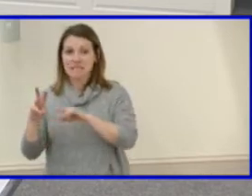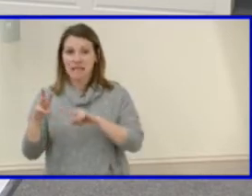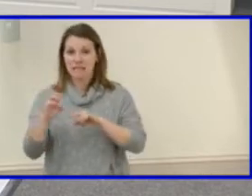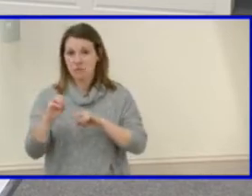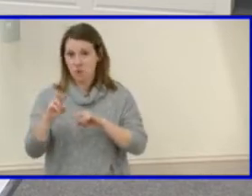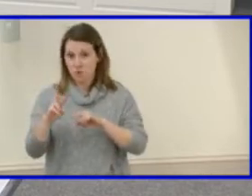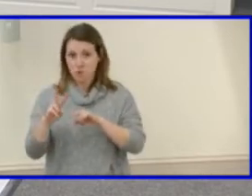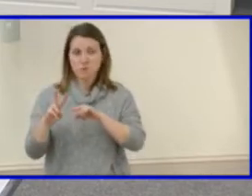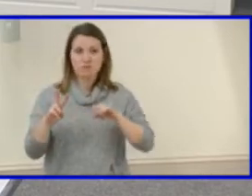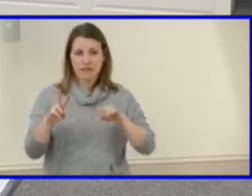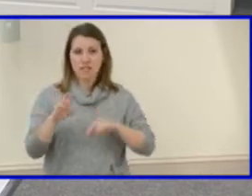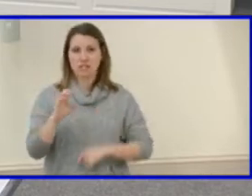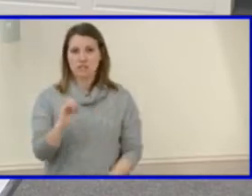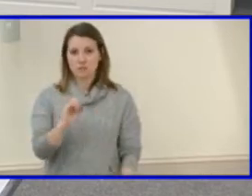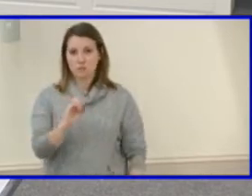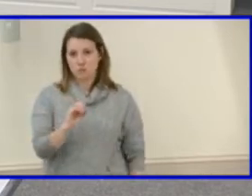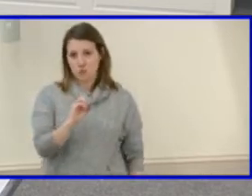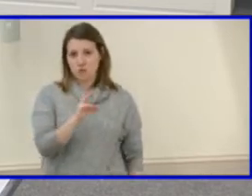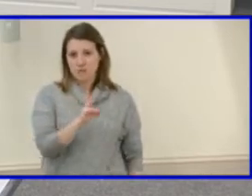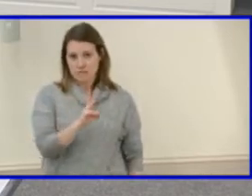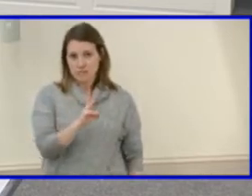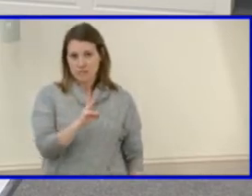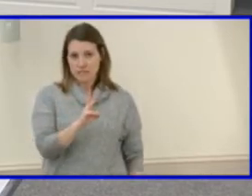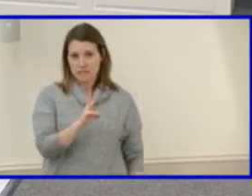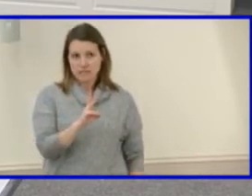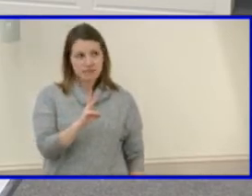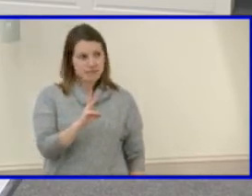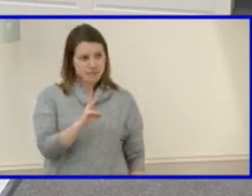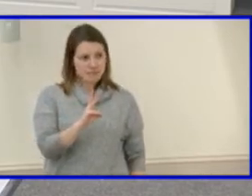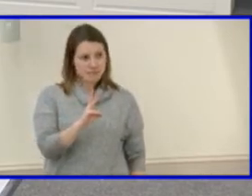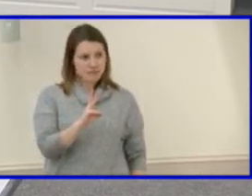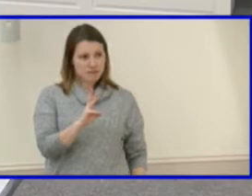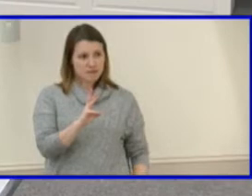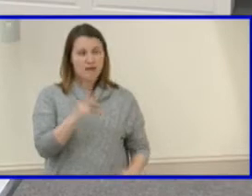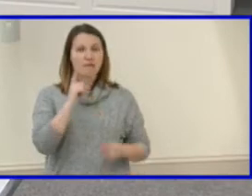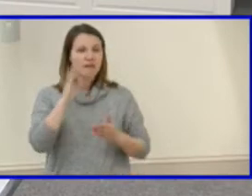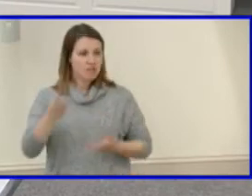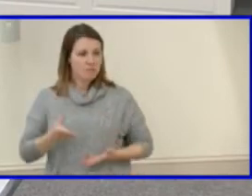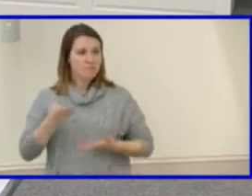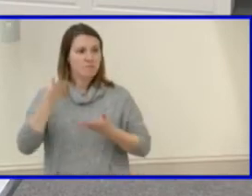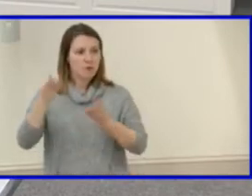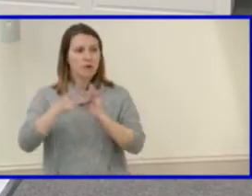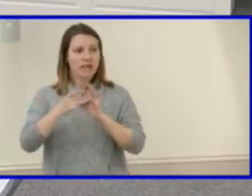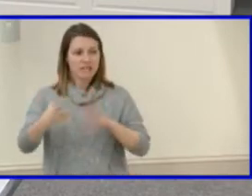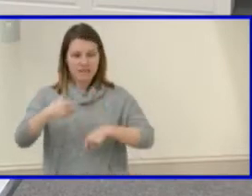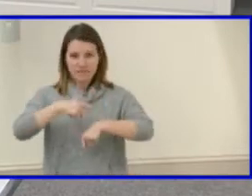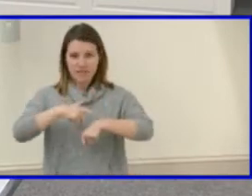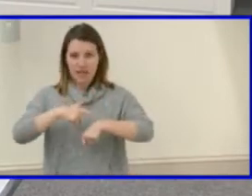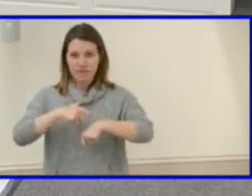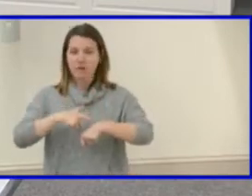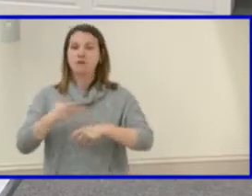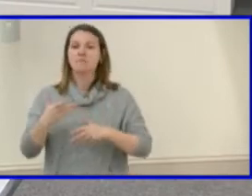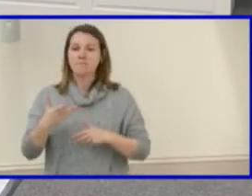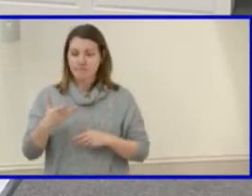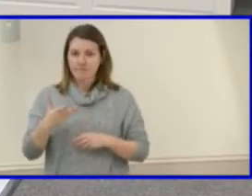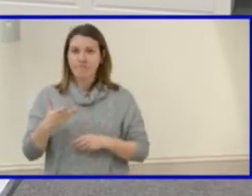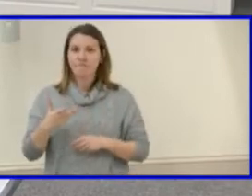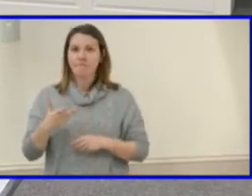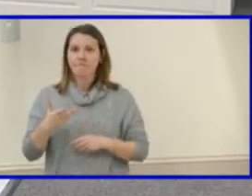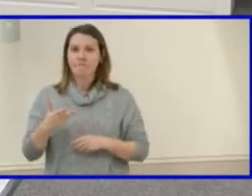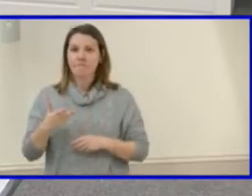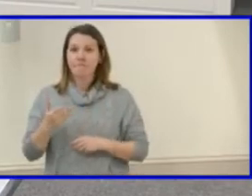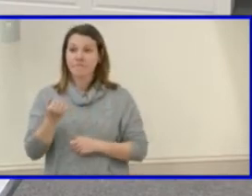-006 release time. Is there a motion to approve revision to policy P6-02